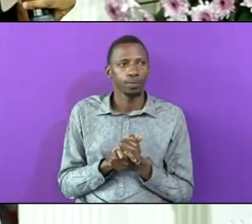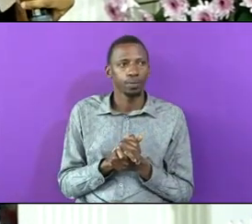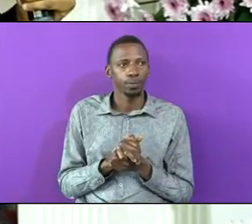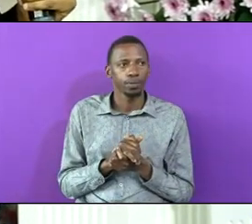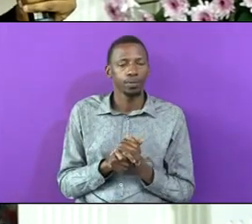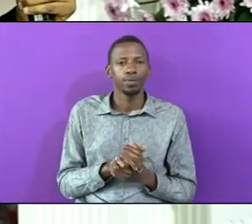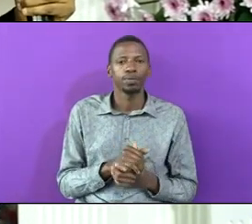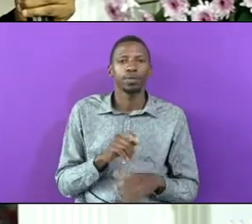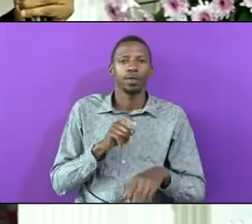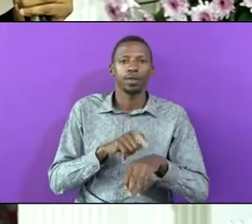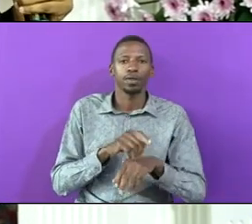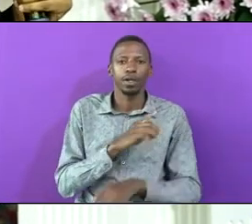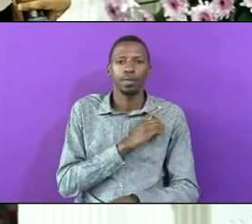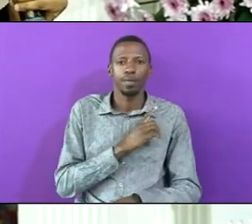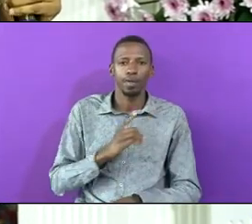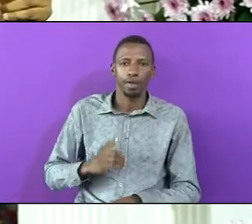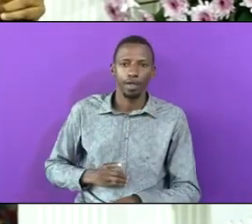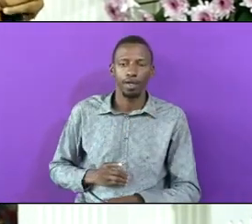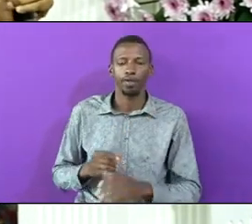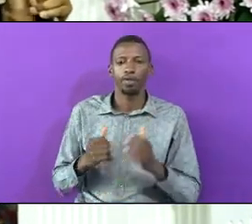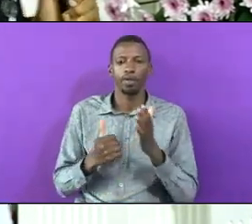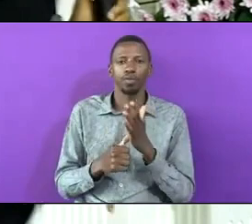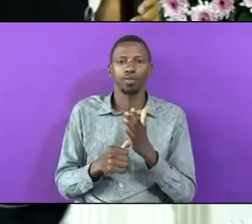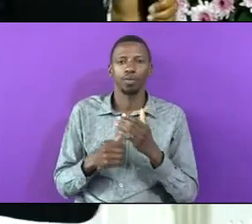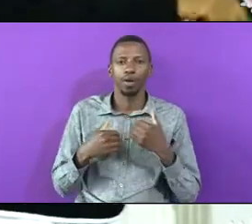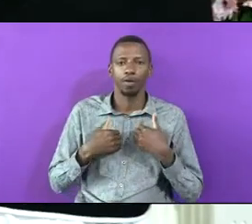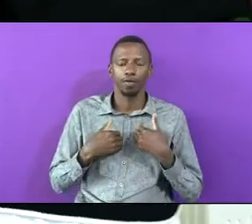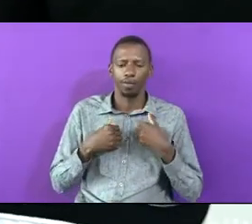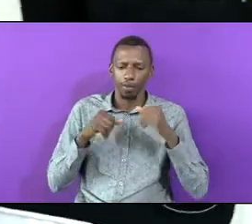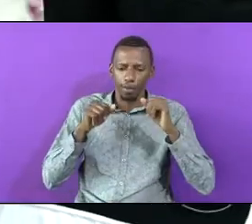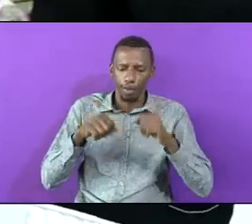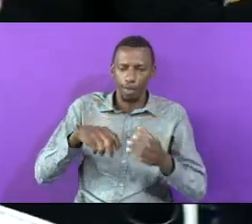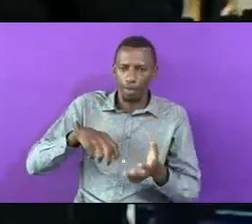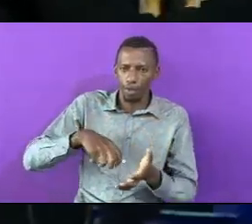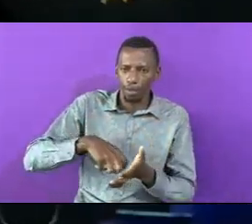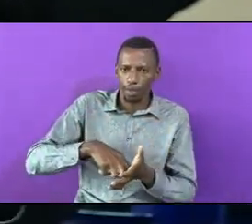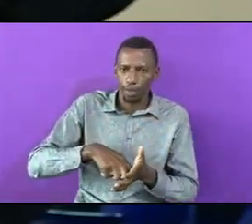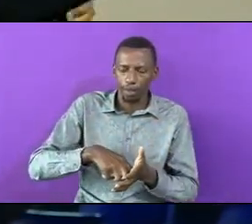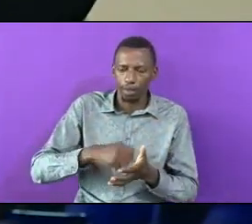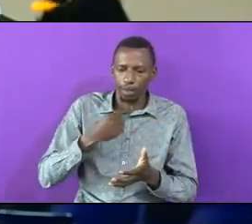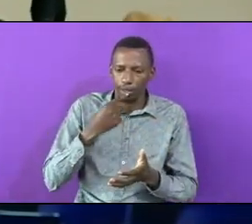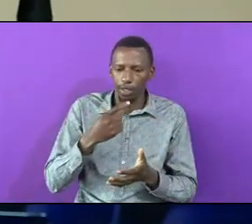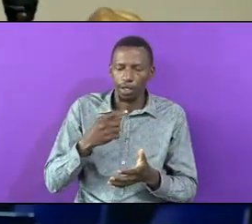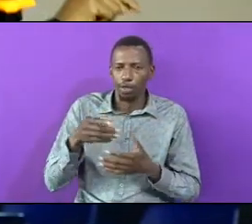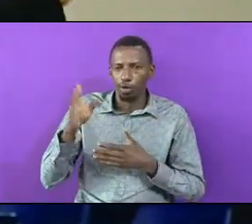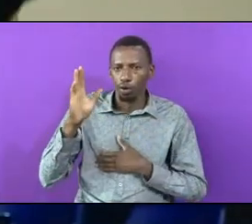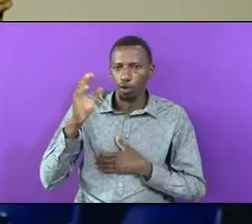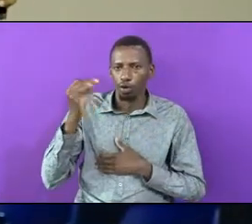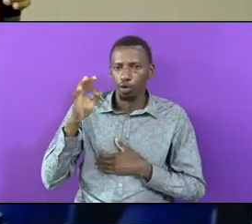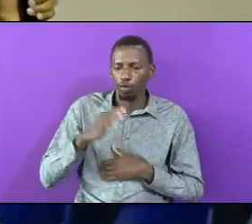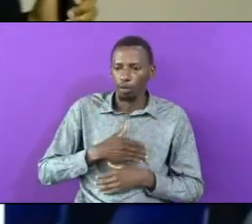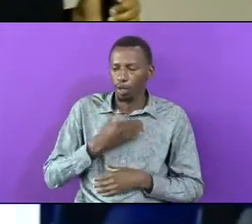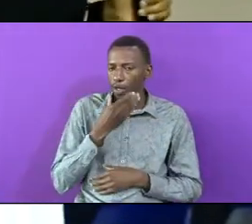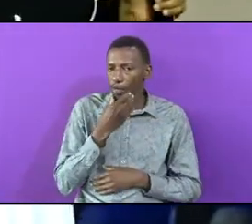David Is In Problems Can He Kneel Down And Says The God Of My Father